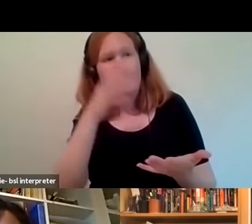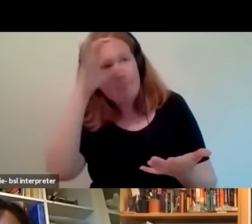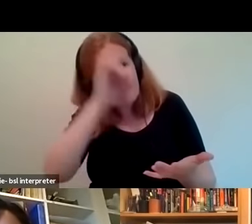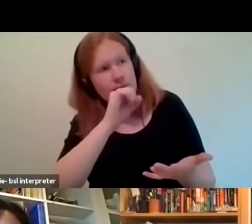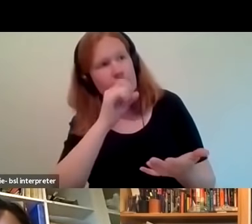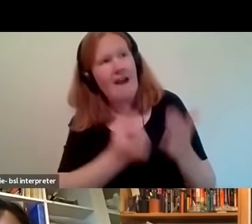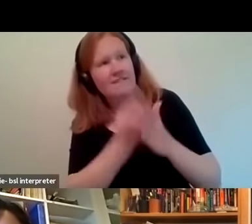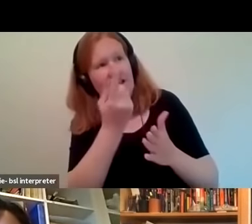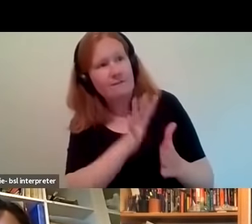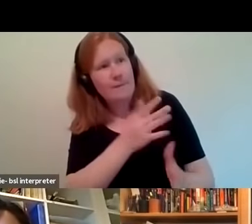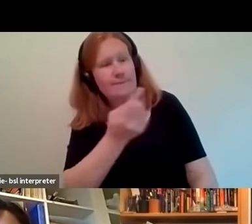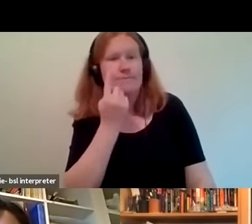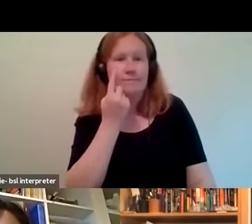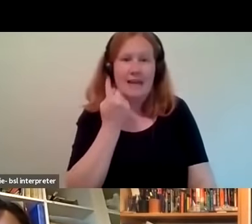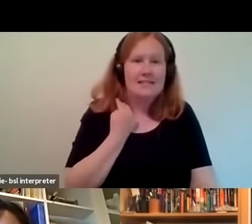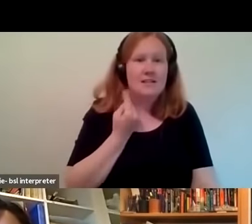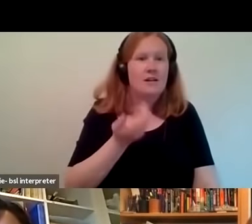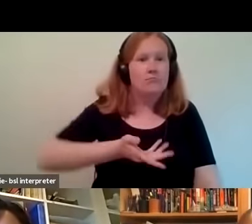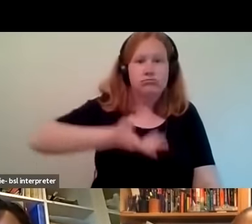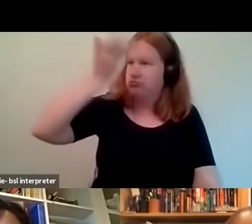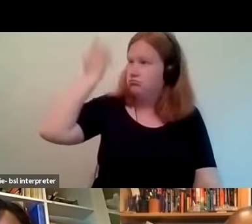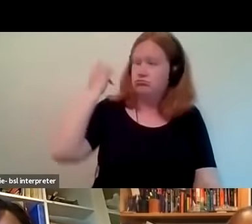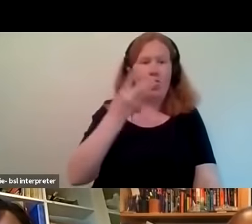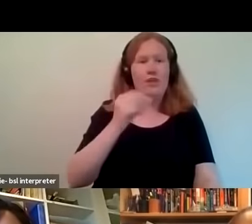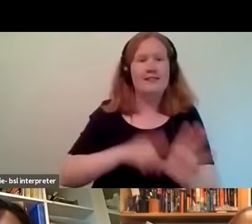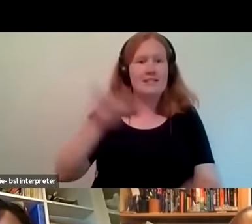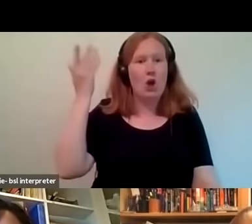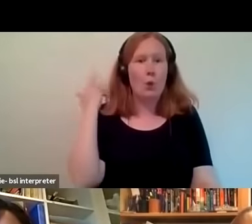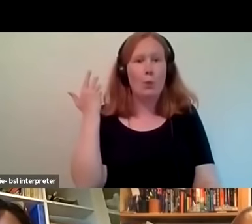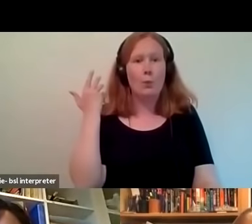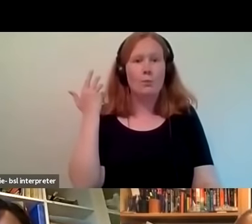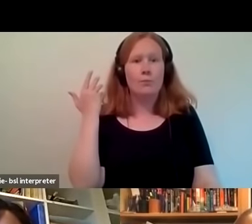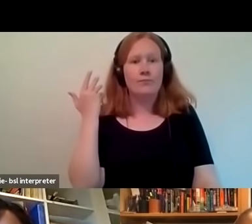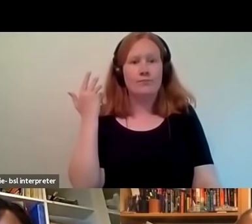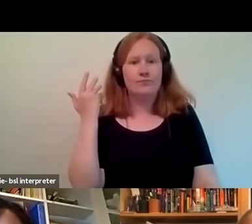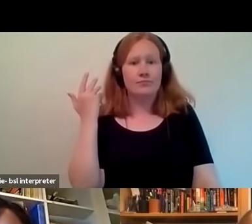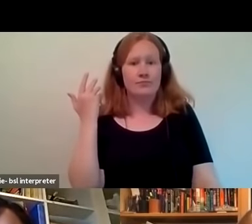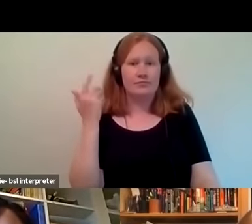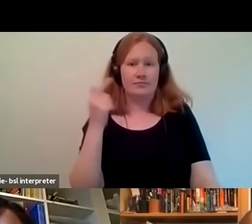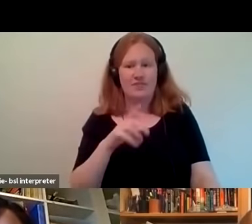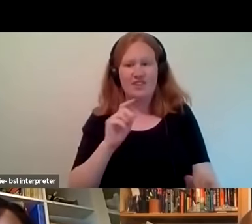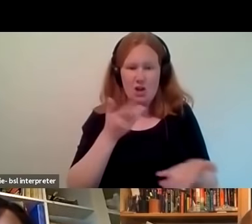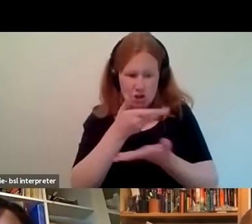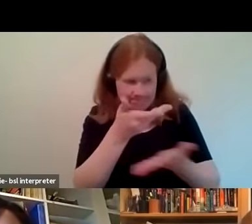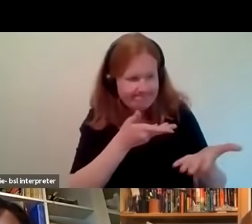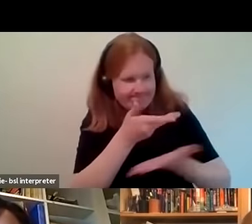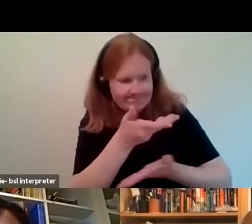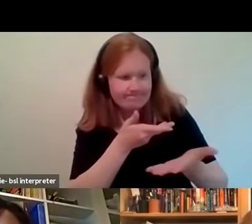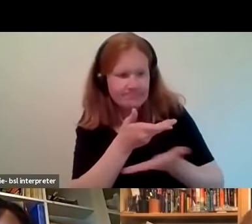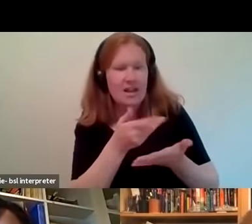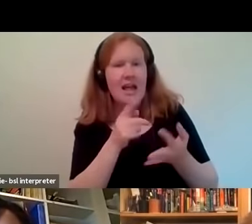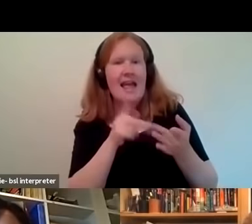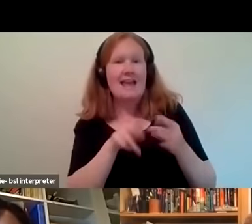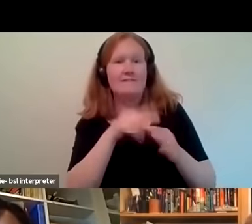event from yesterday or 30 years ago um that is the negotiation and if you have a level of